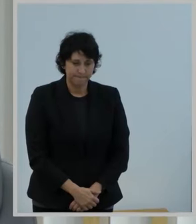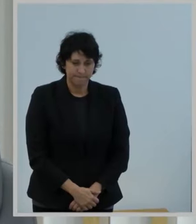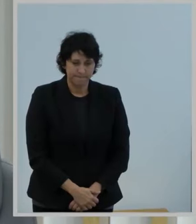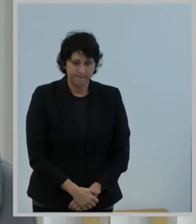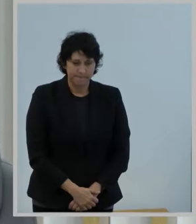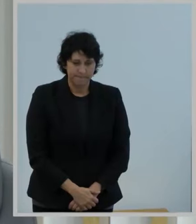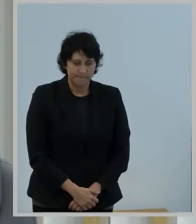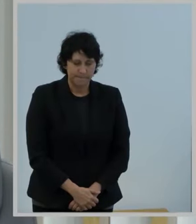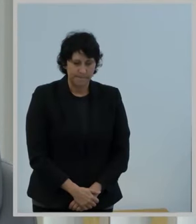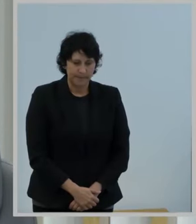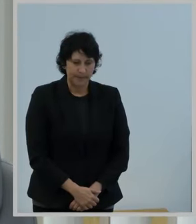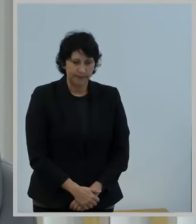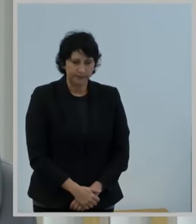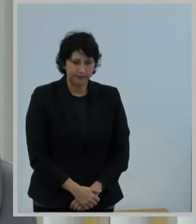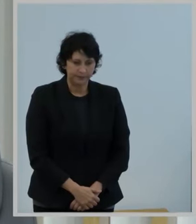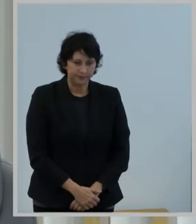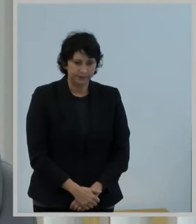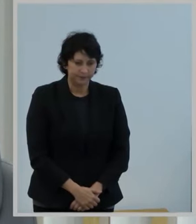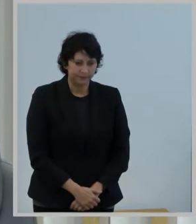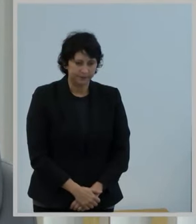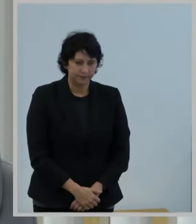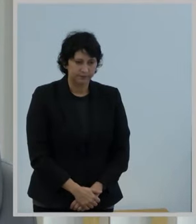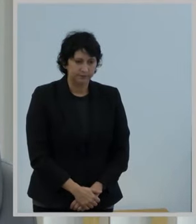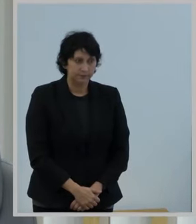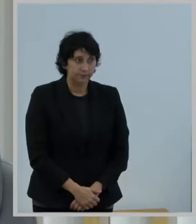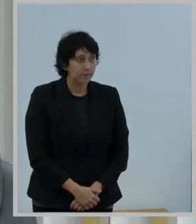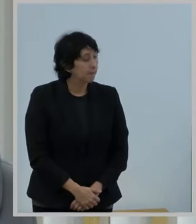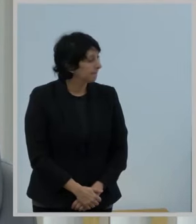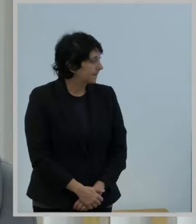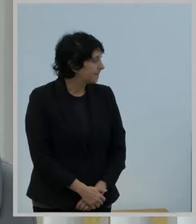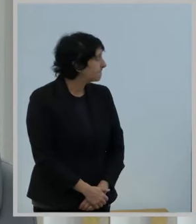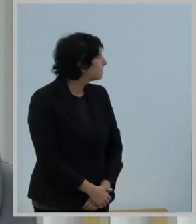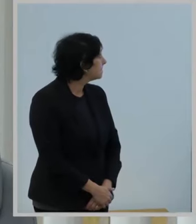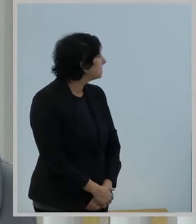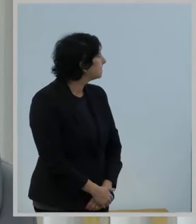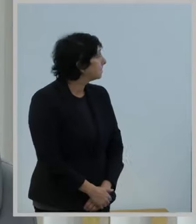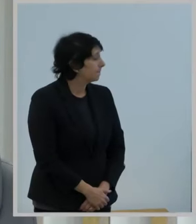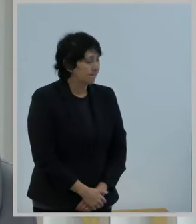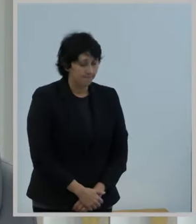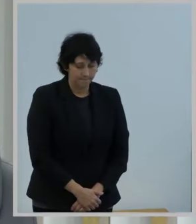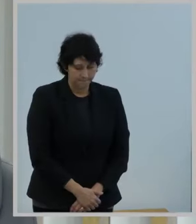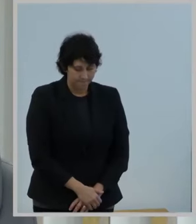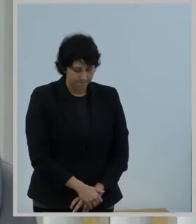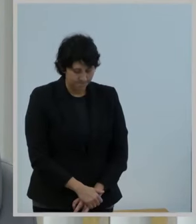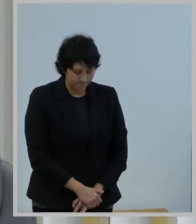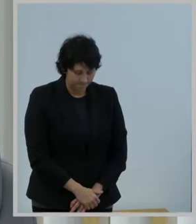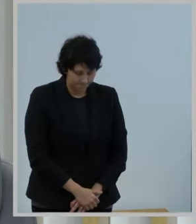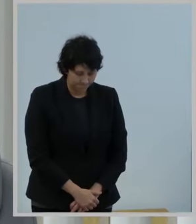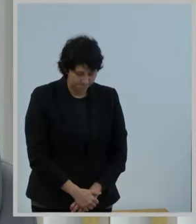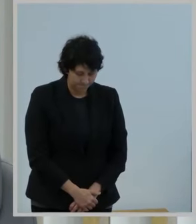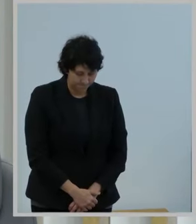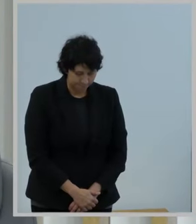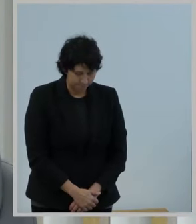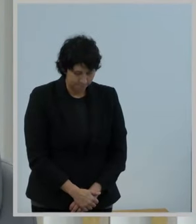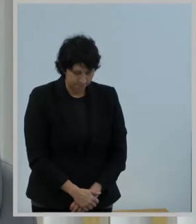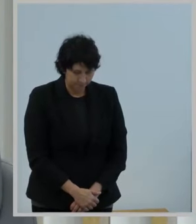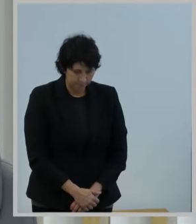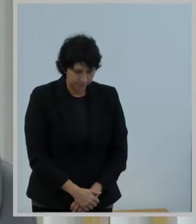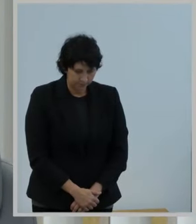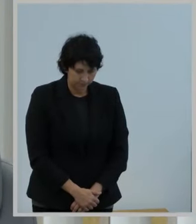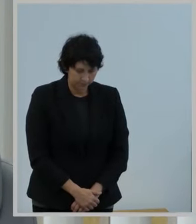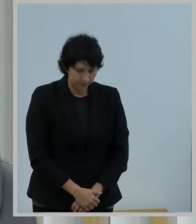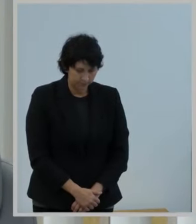He sido parte de la audiencia. He sido una joven abogada que ha presentado en juntas como esta.